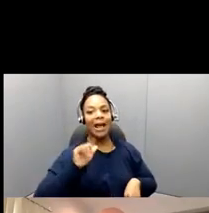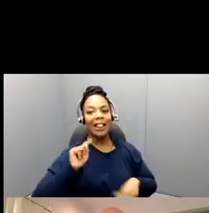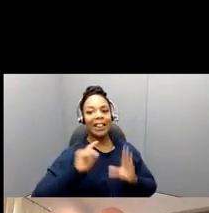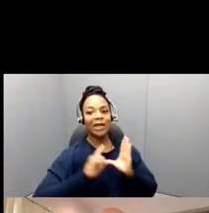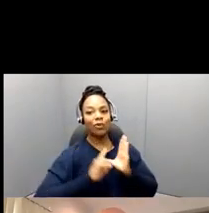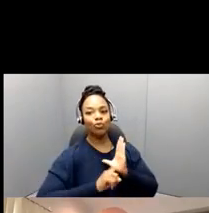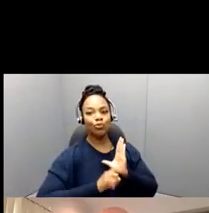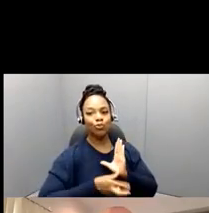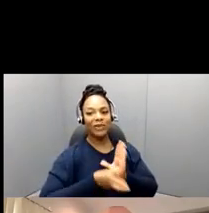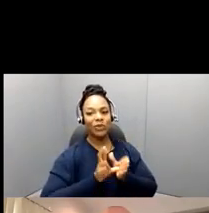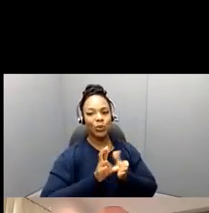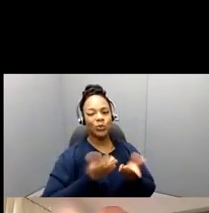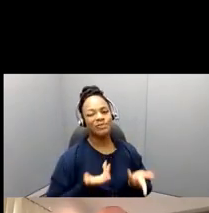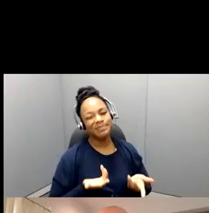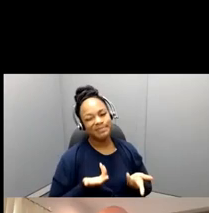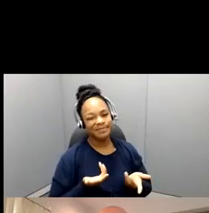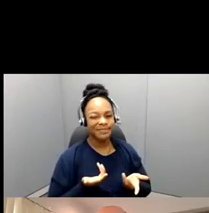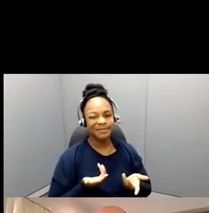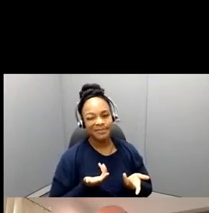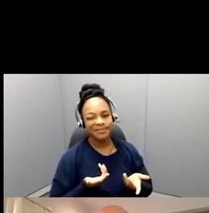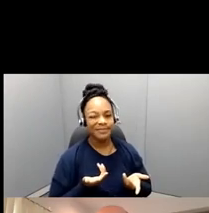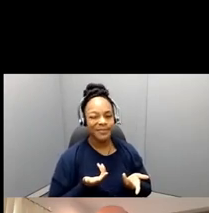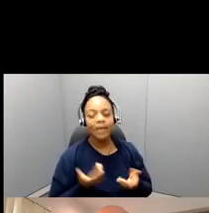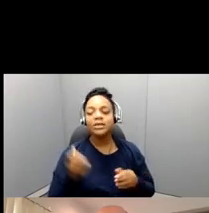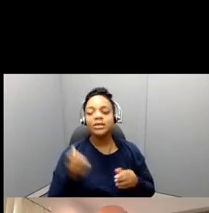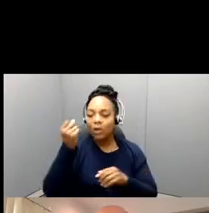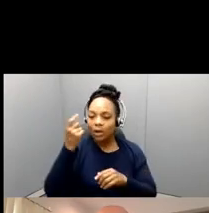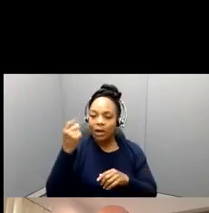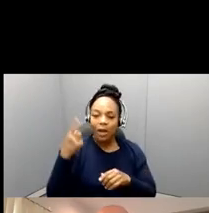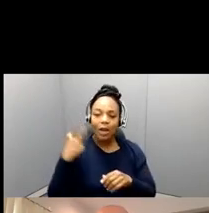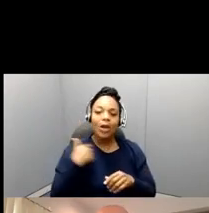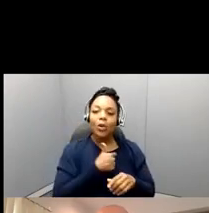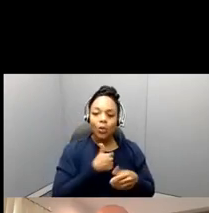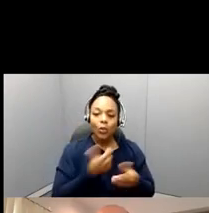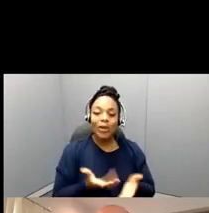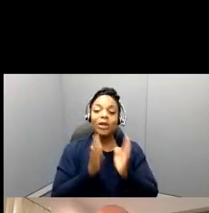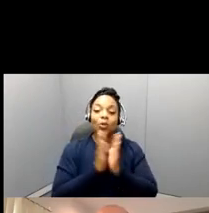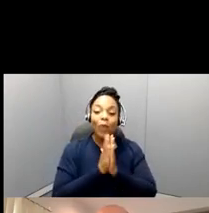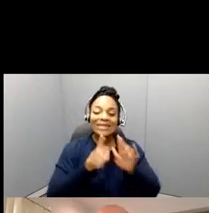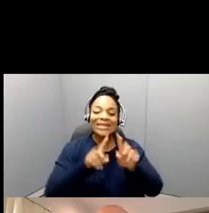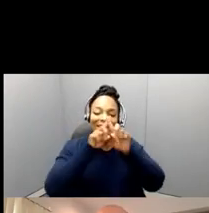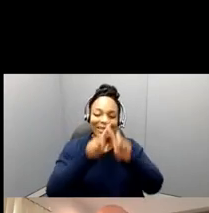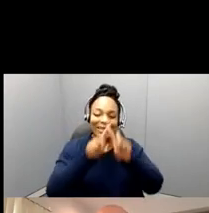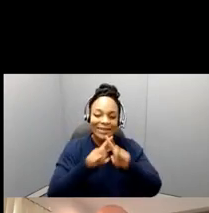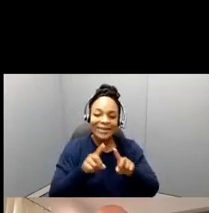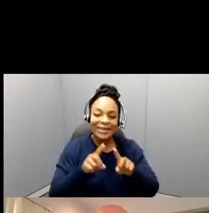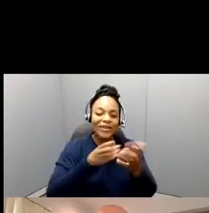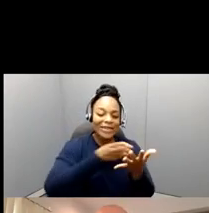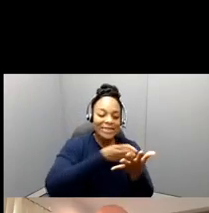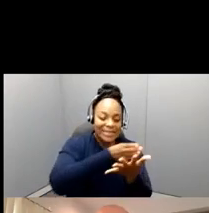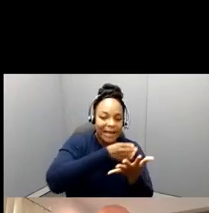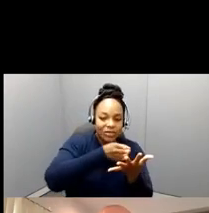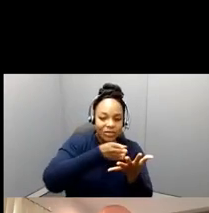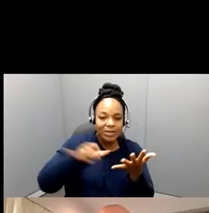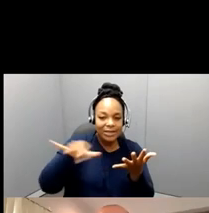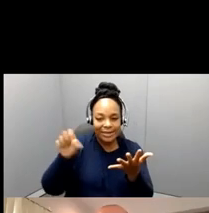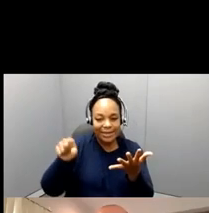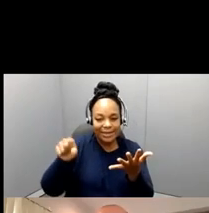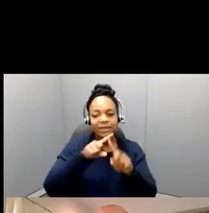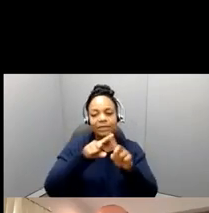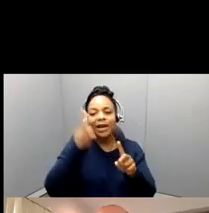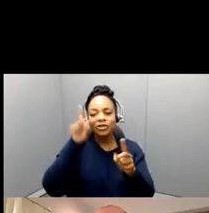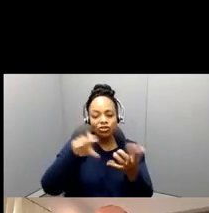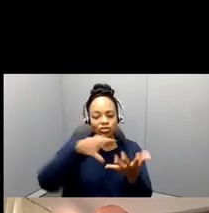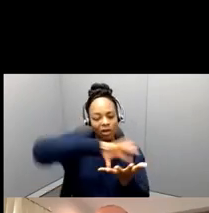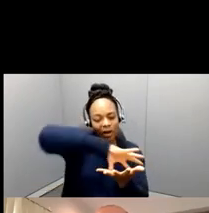we want to make sure that it should, it should make sense, in a sense that it all hangs together, that it gels together, together, if there are transitions, and you're clear